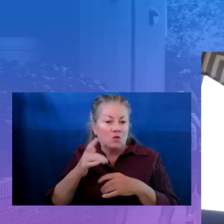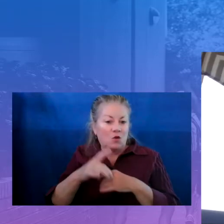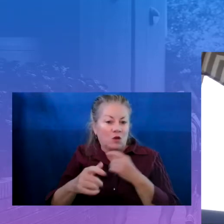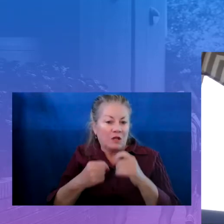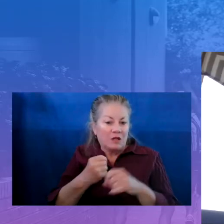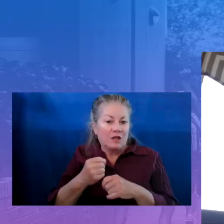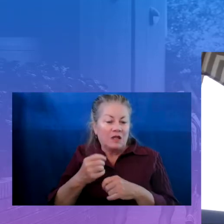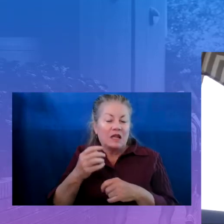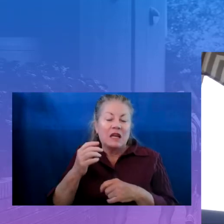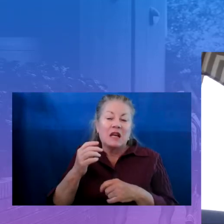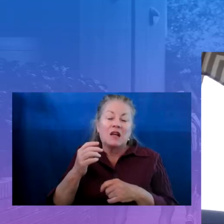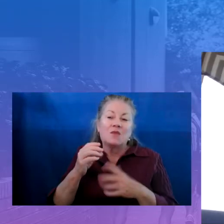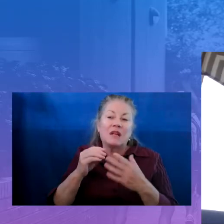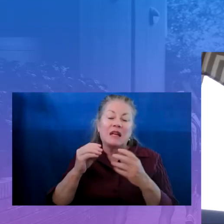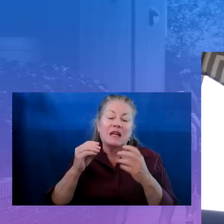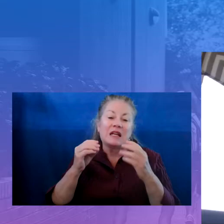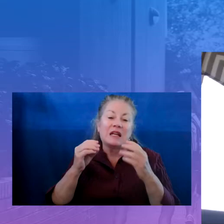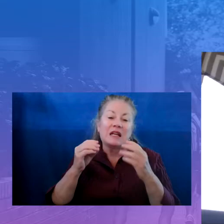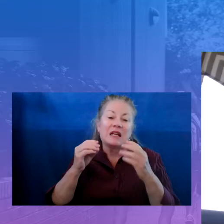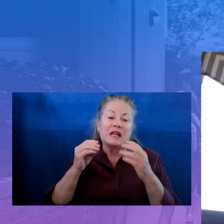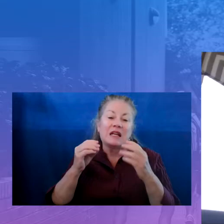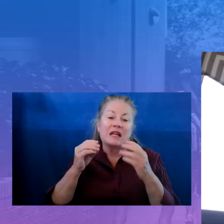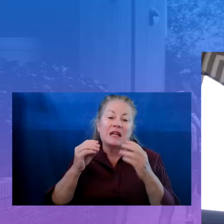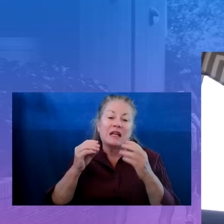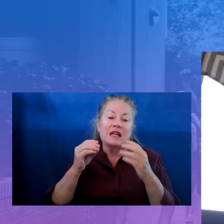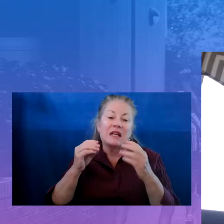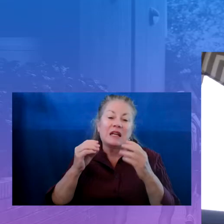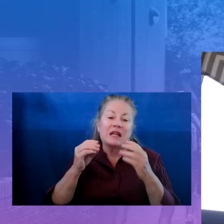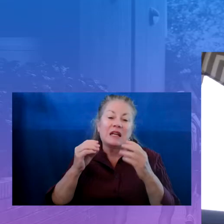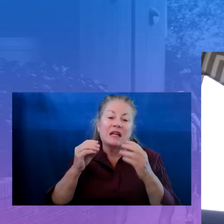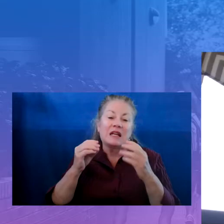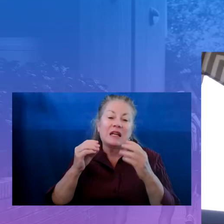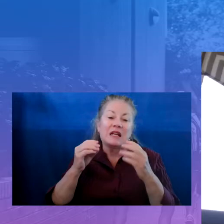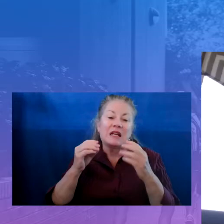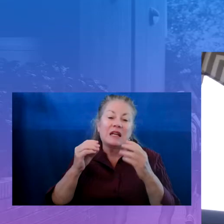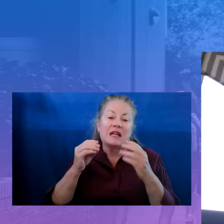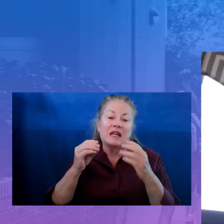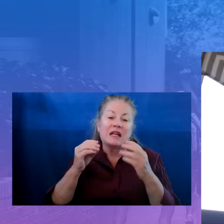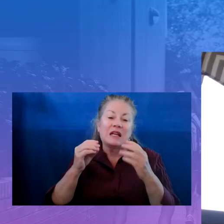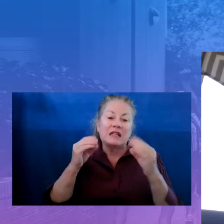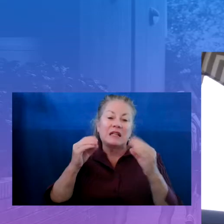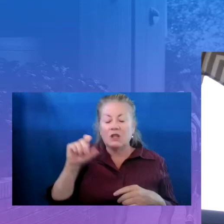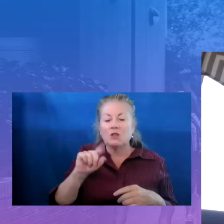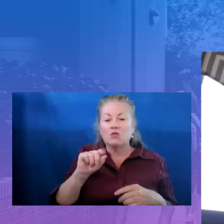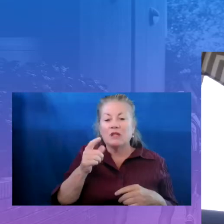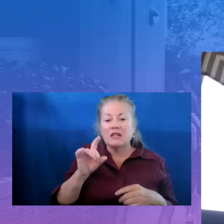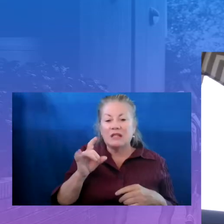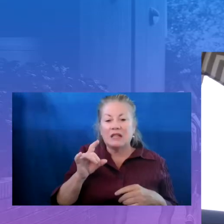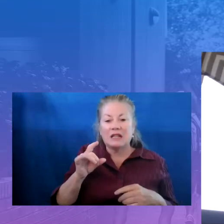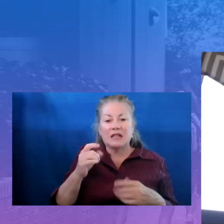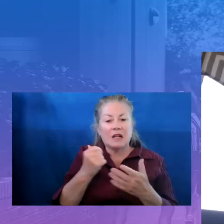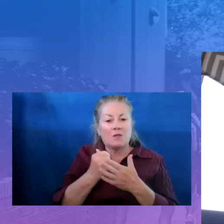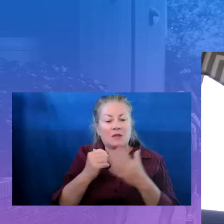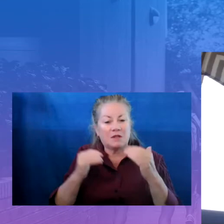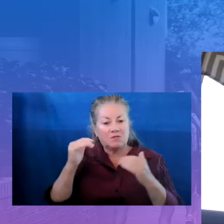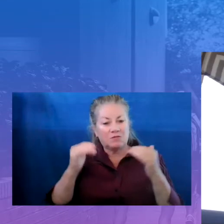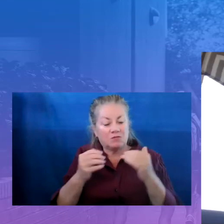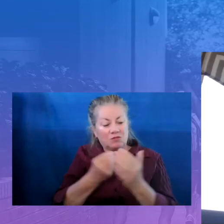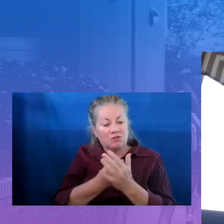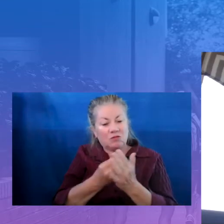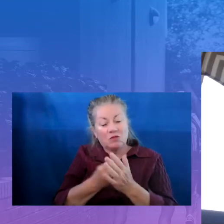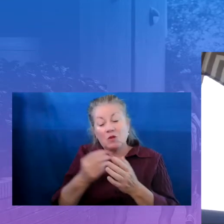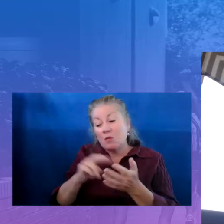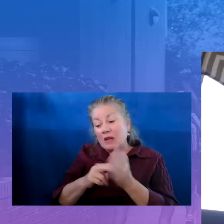us to really leverage some of that early partnership and infrastructure and helped us understand what it means to really start working as an